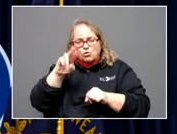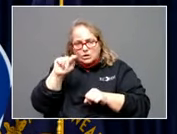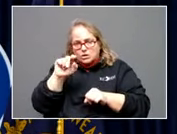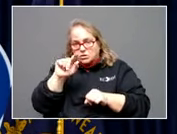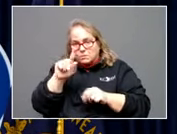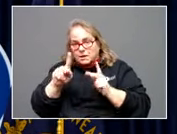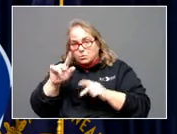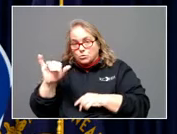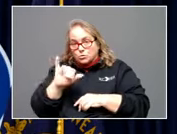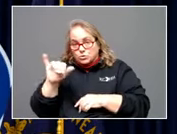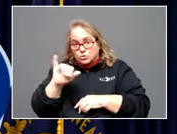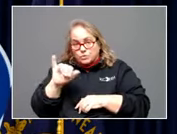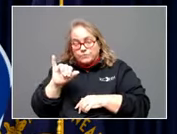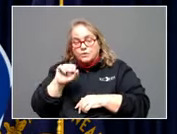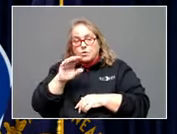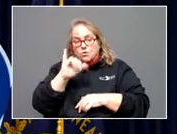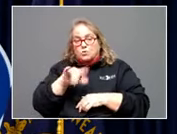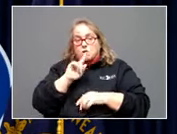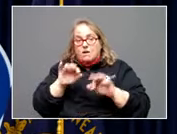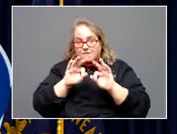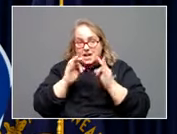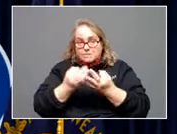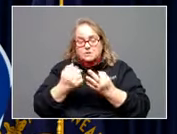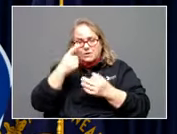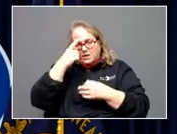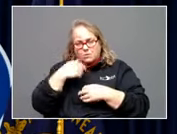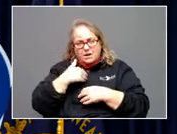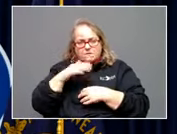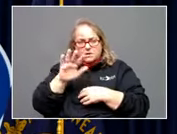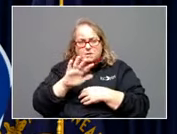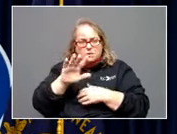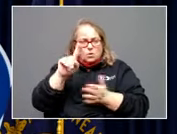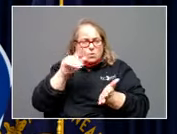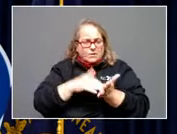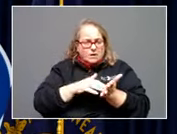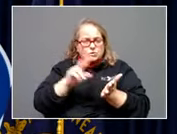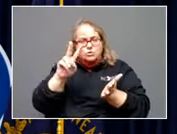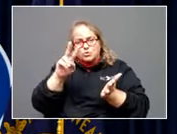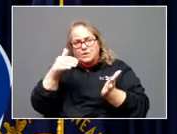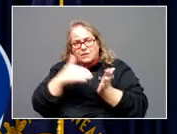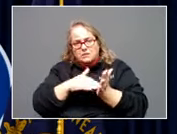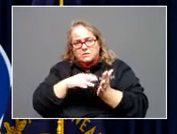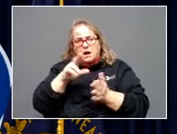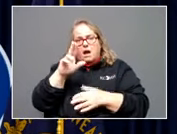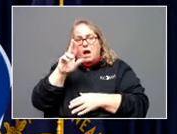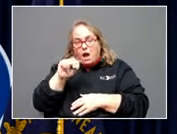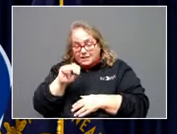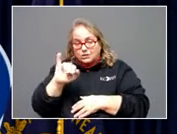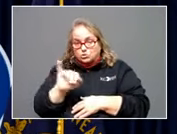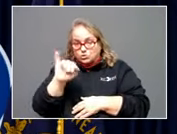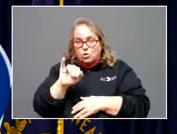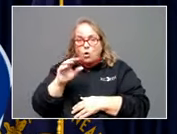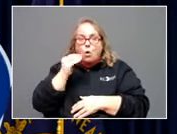those are families. We think we got between 1,000 and 2,000 uninsured homeowners,